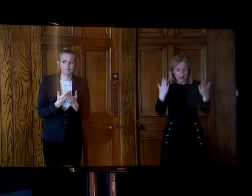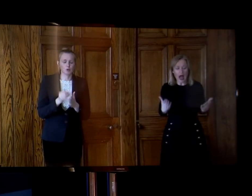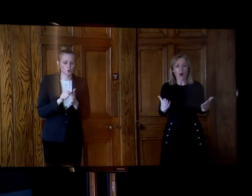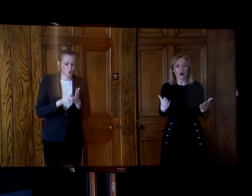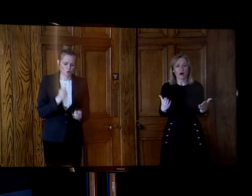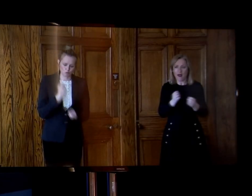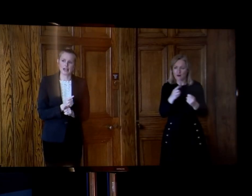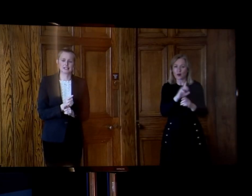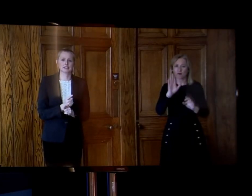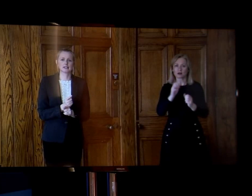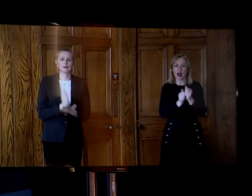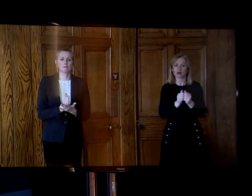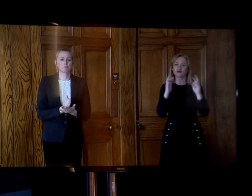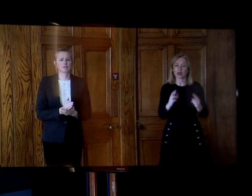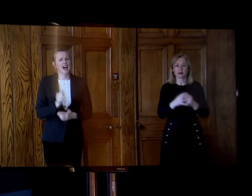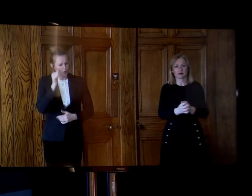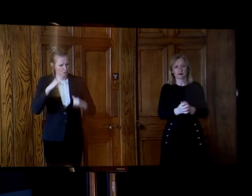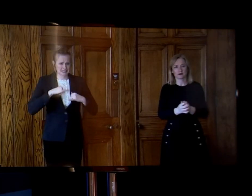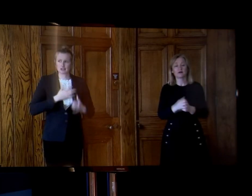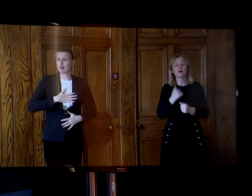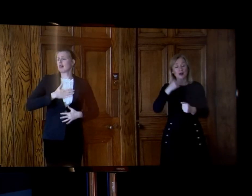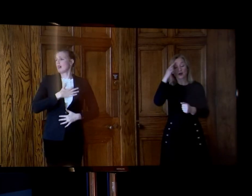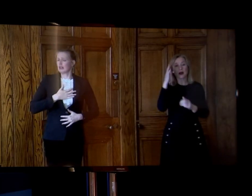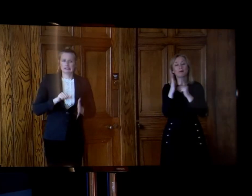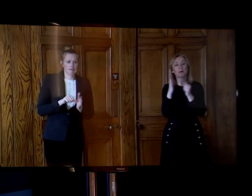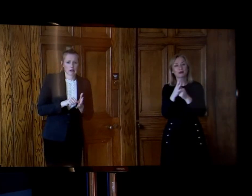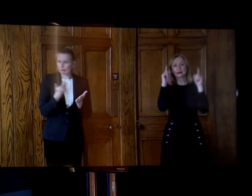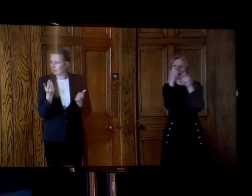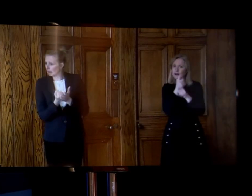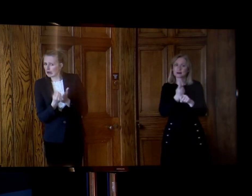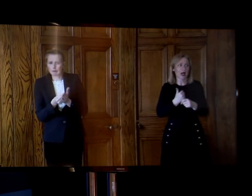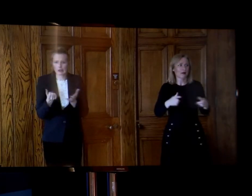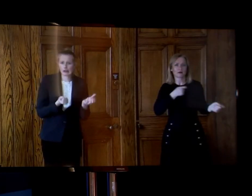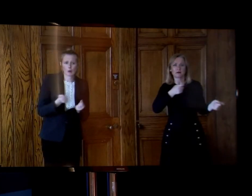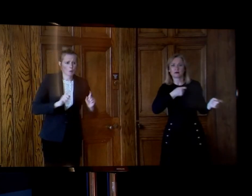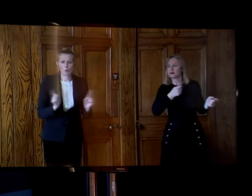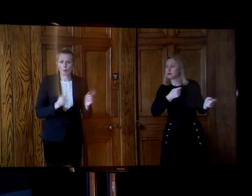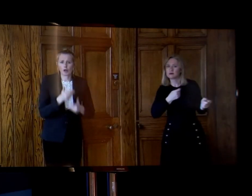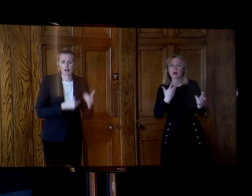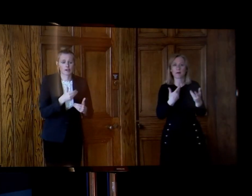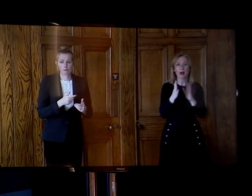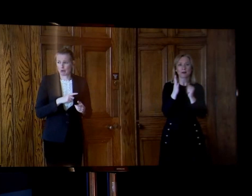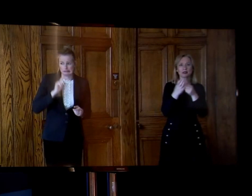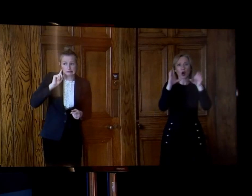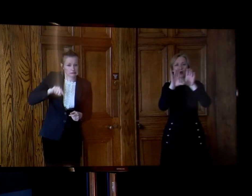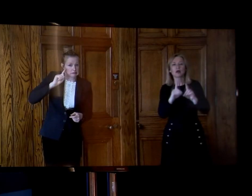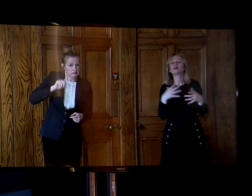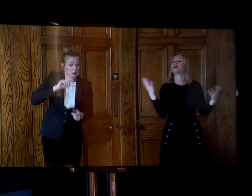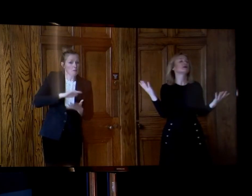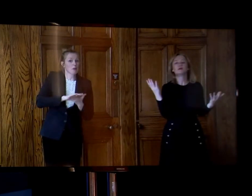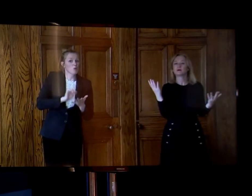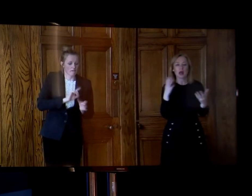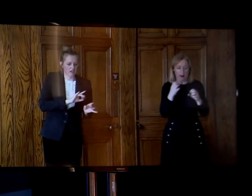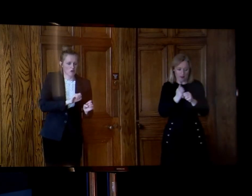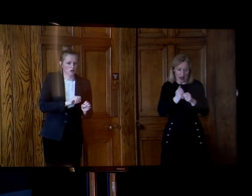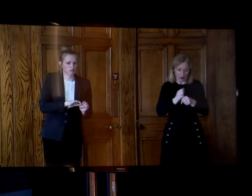I understand that these are difficult times for businesses but these measures are all about slowing the spread of the virus, reducing the impact on the